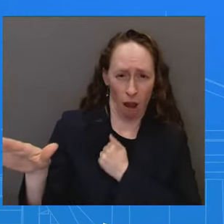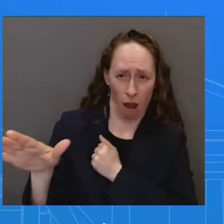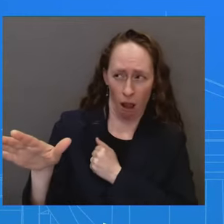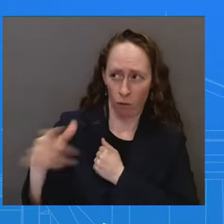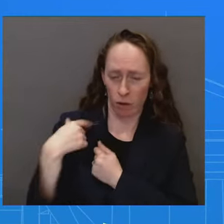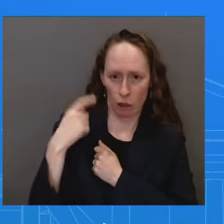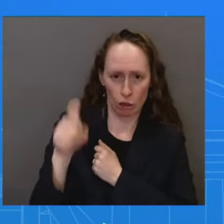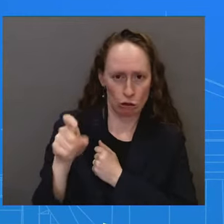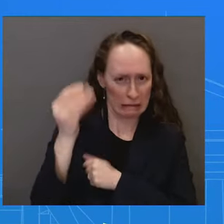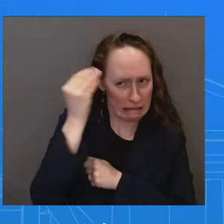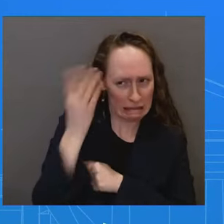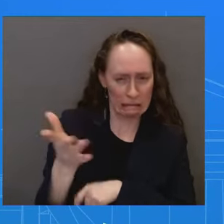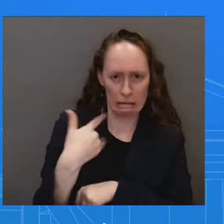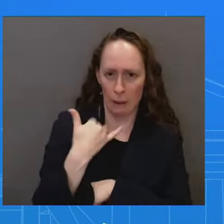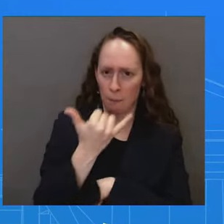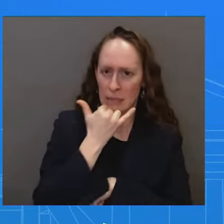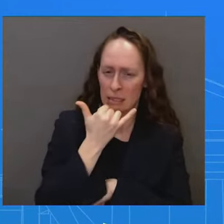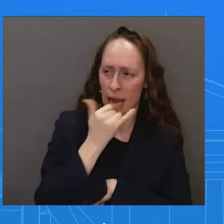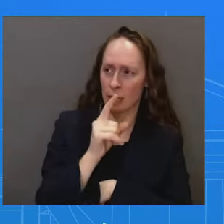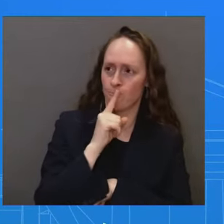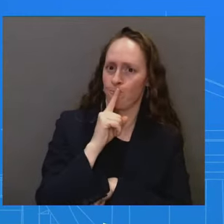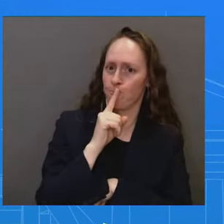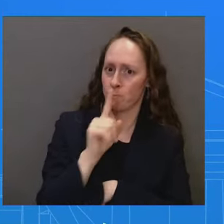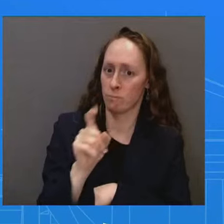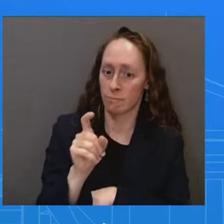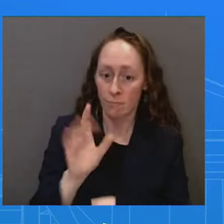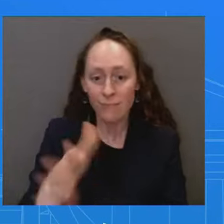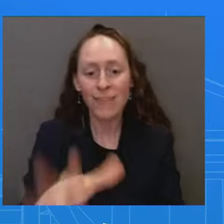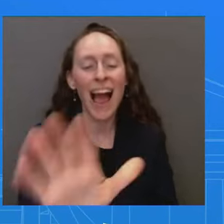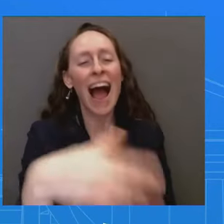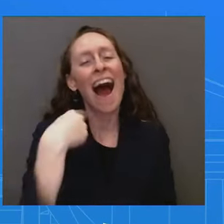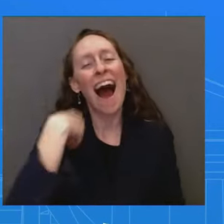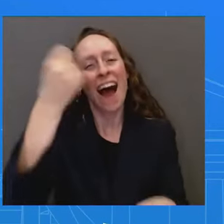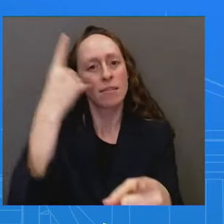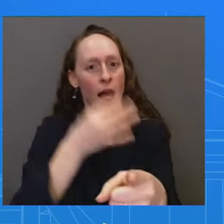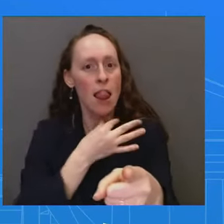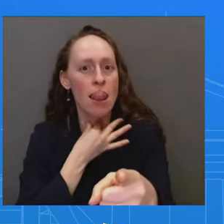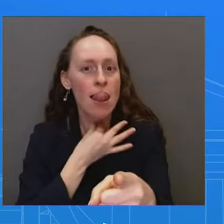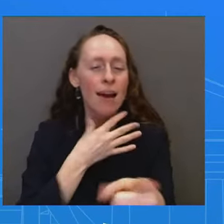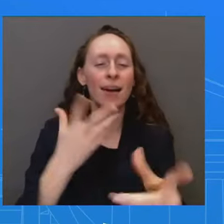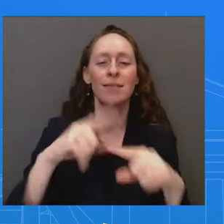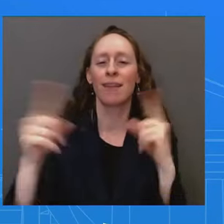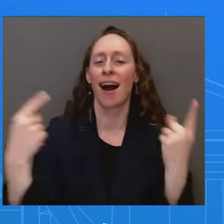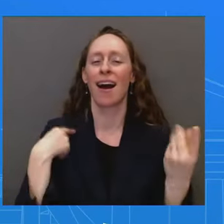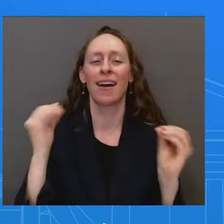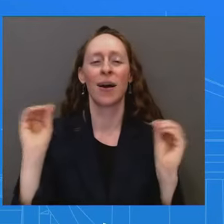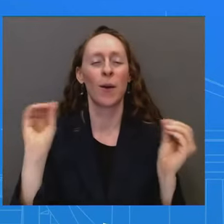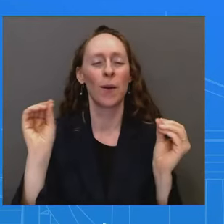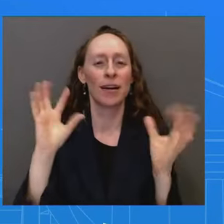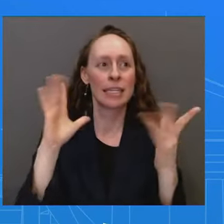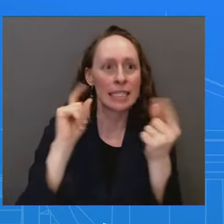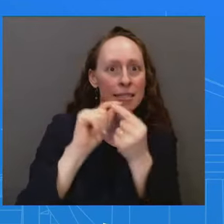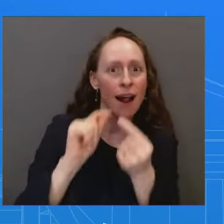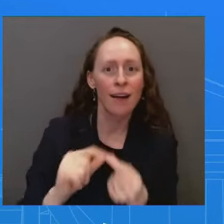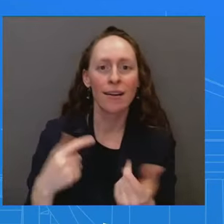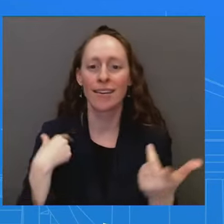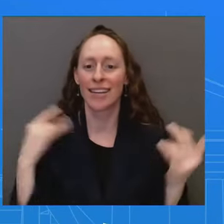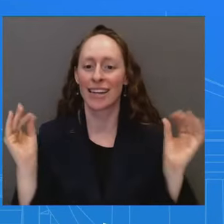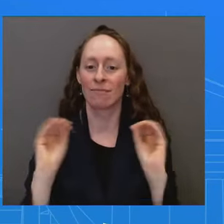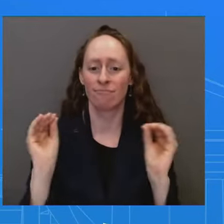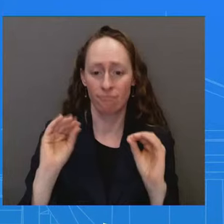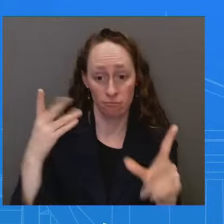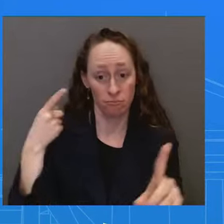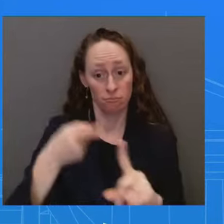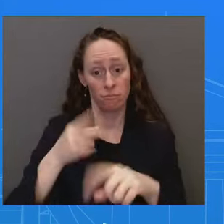was actually communicated in that conversation. What I can tell you is that's when, uh, National Security Advisor Jake Sullivan, uh, was, uh, certainly,